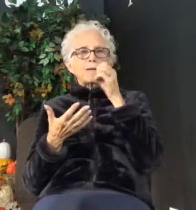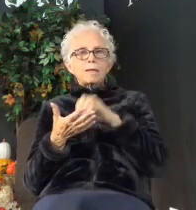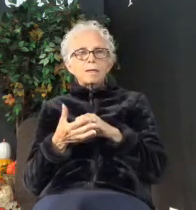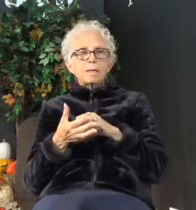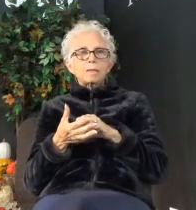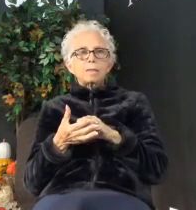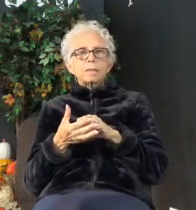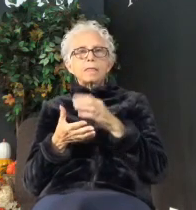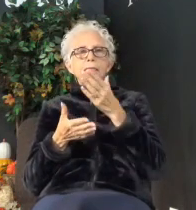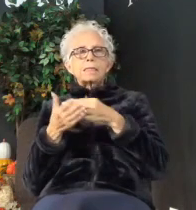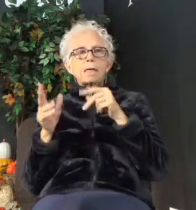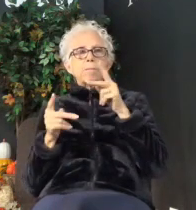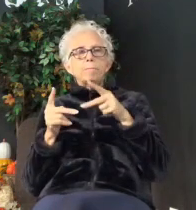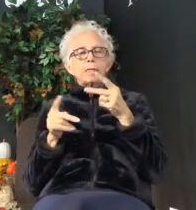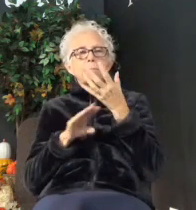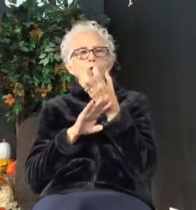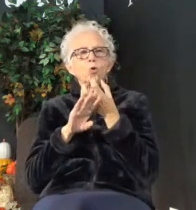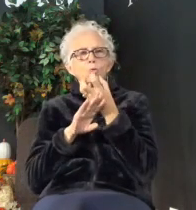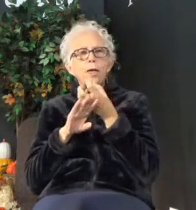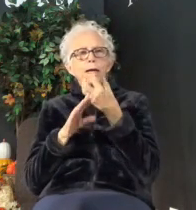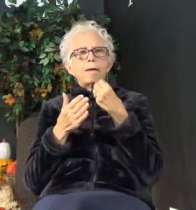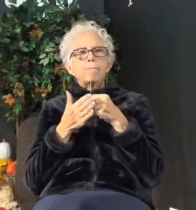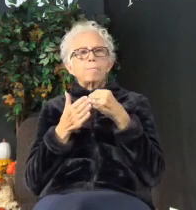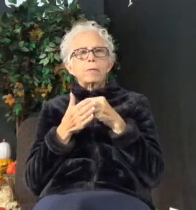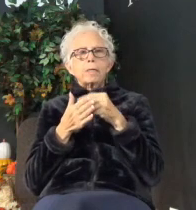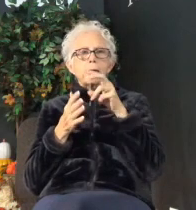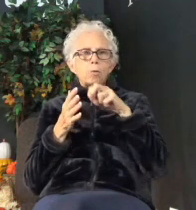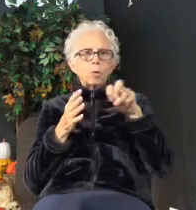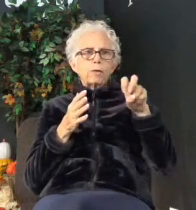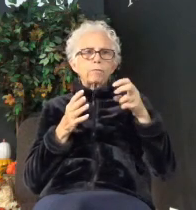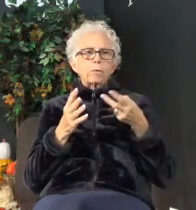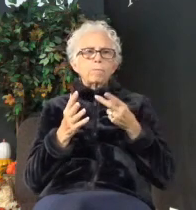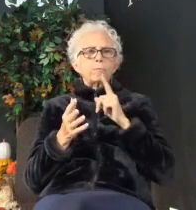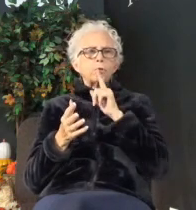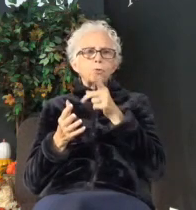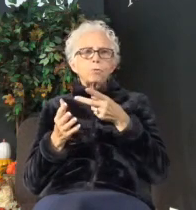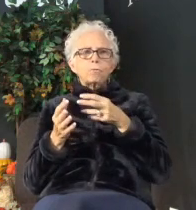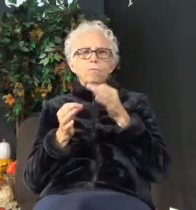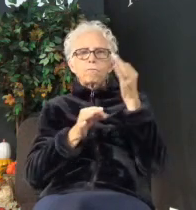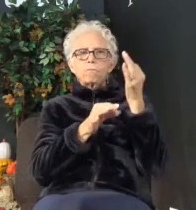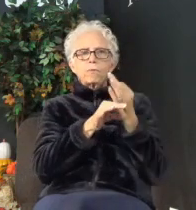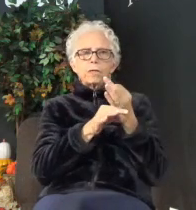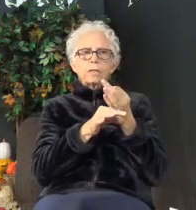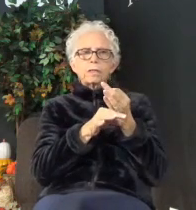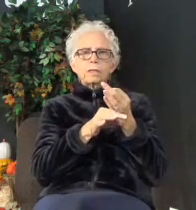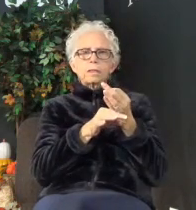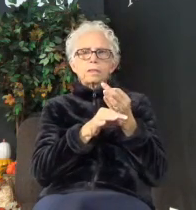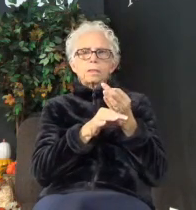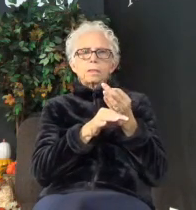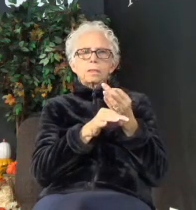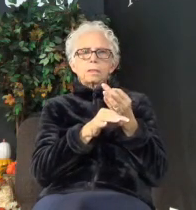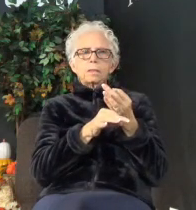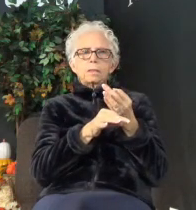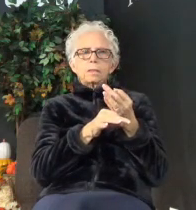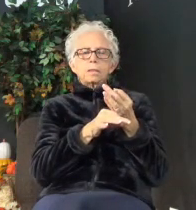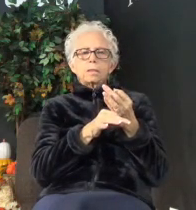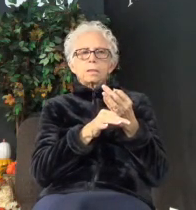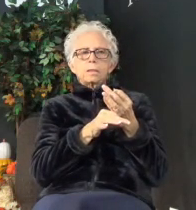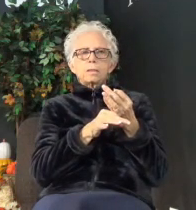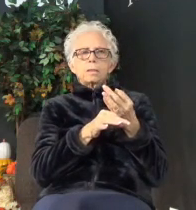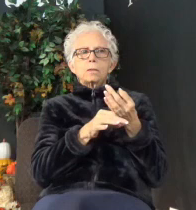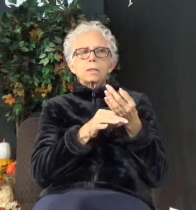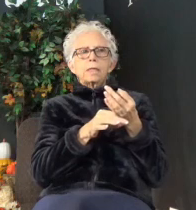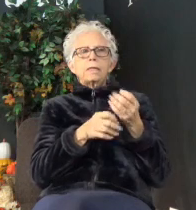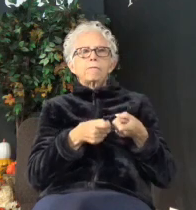some people crave money and have wandered from true faith and pierced themselves with many sorrows.